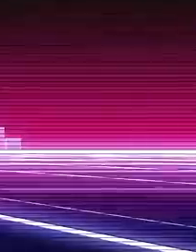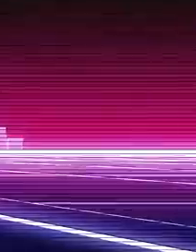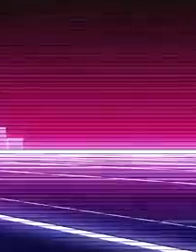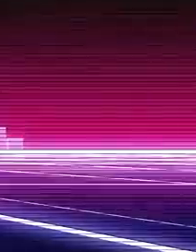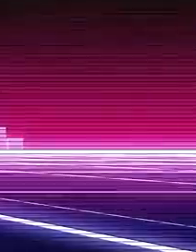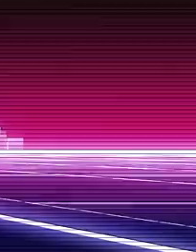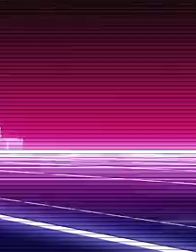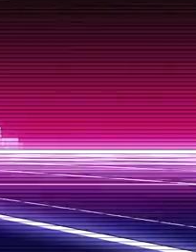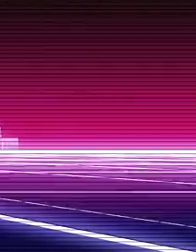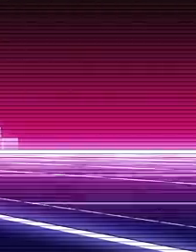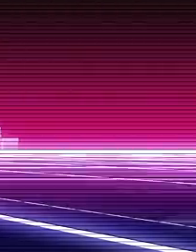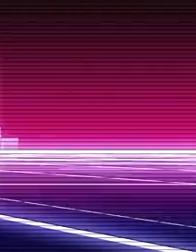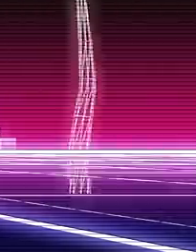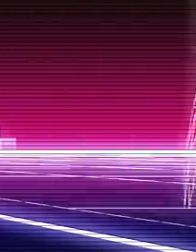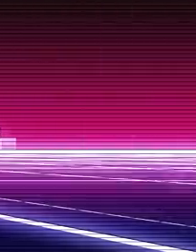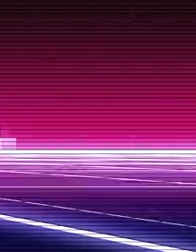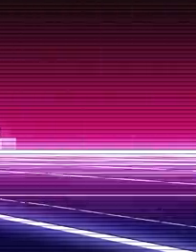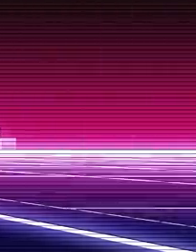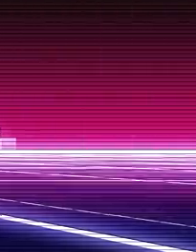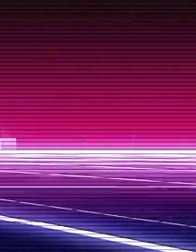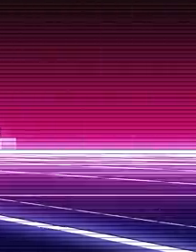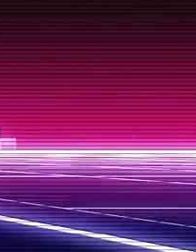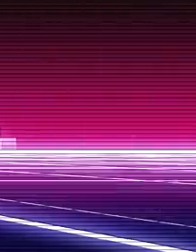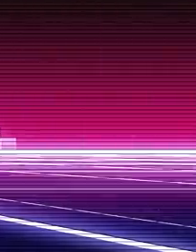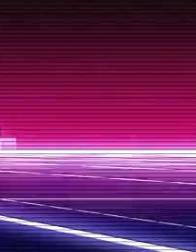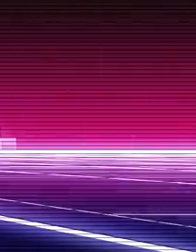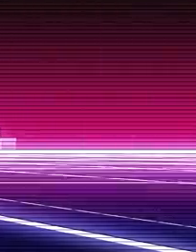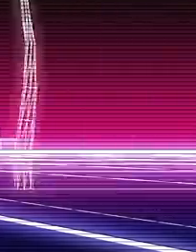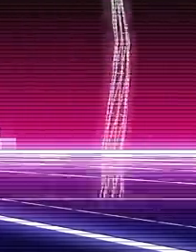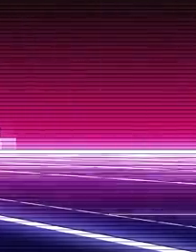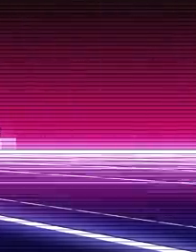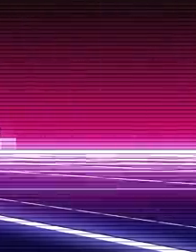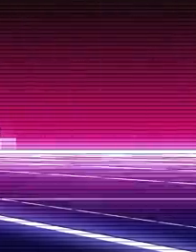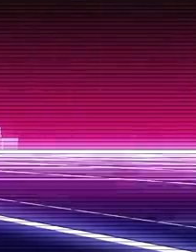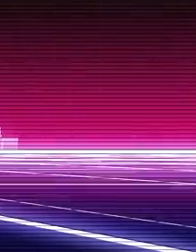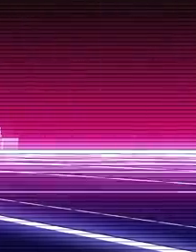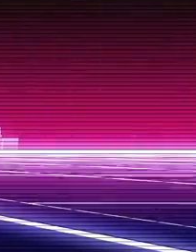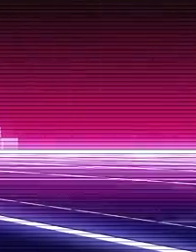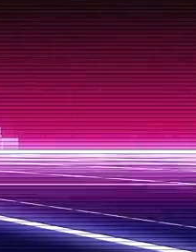soon.